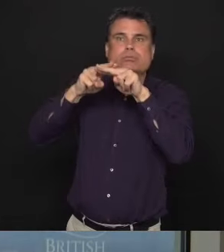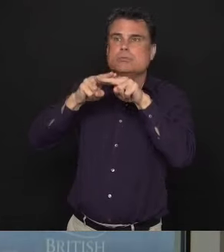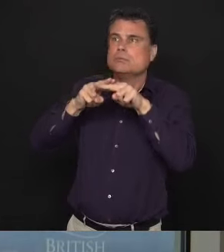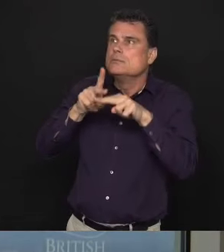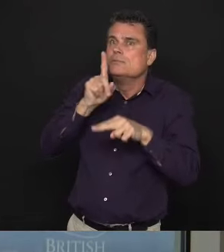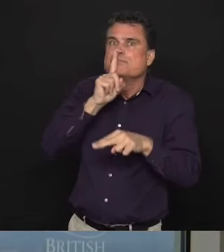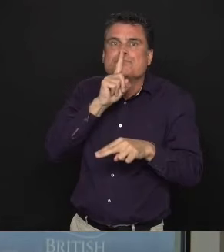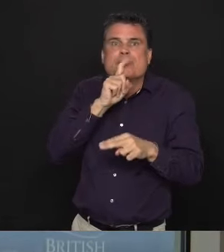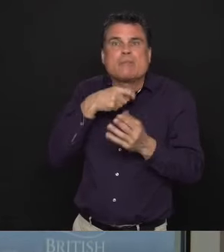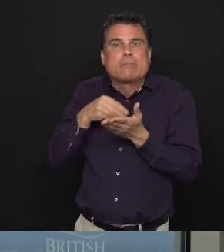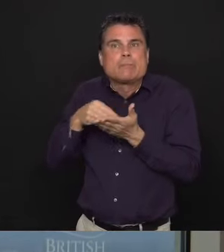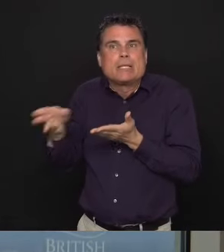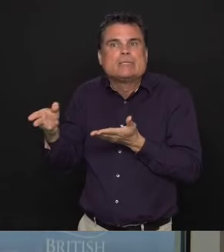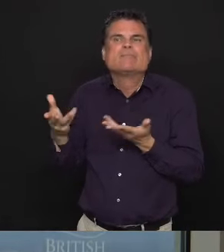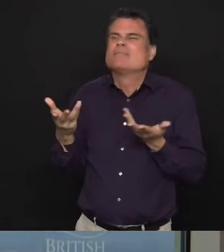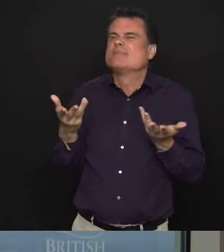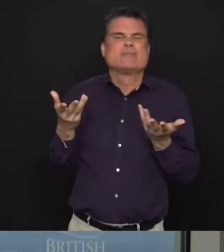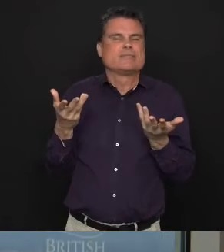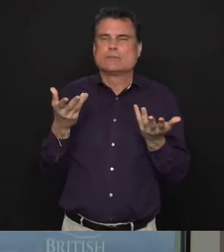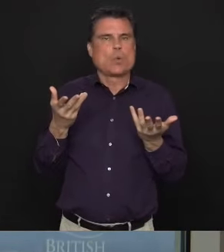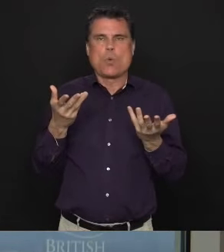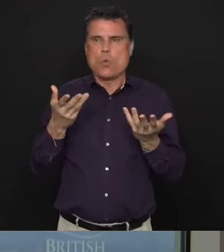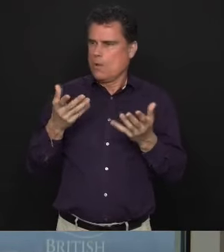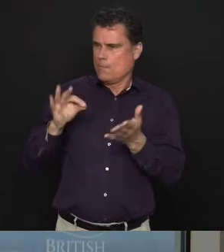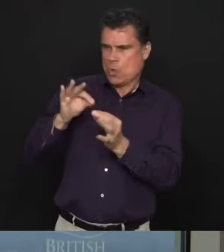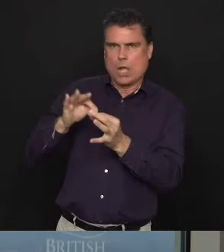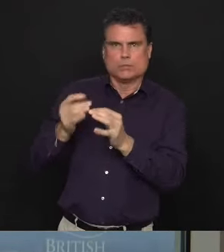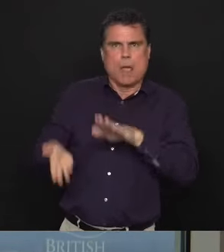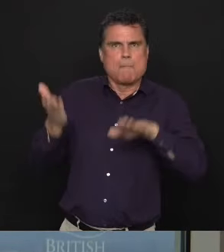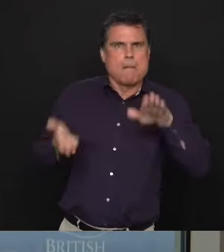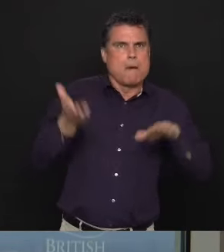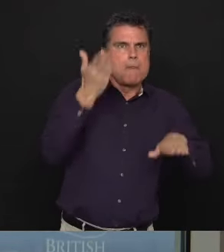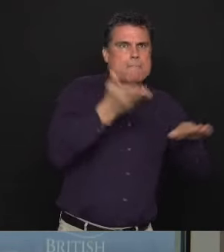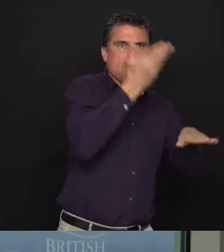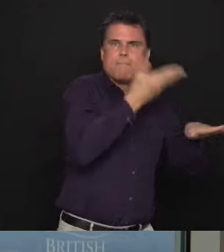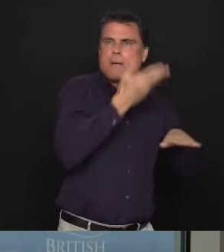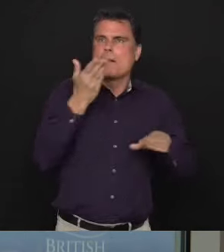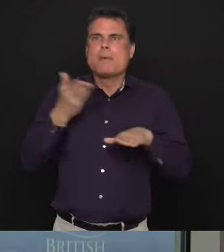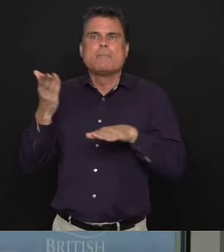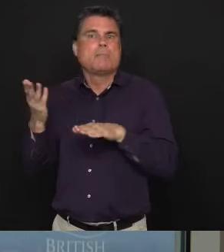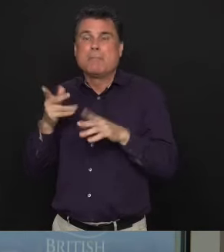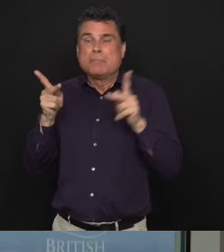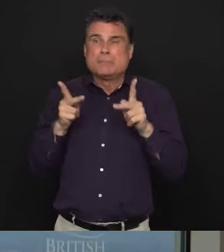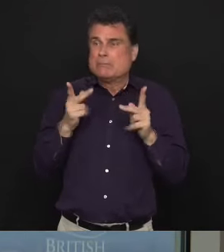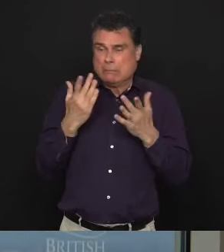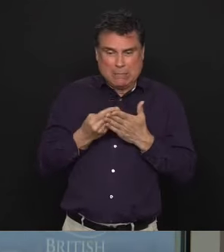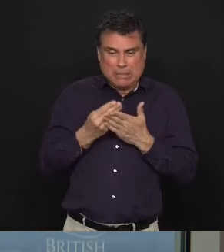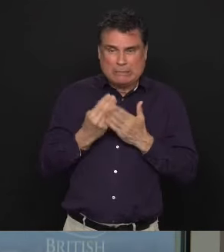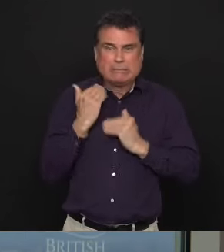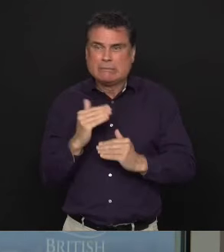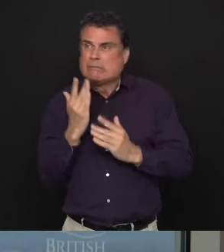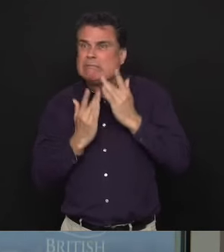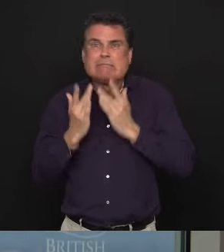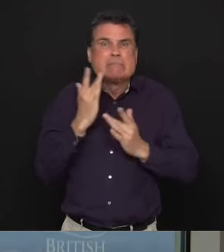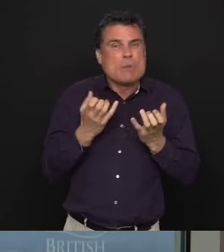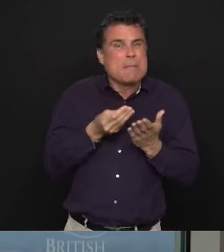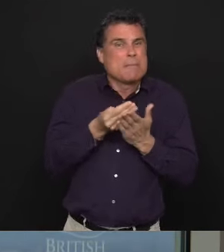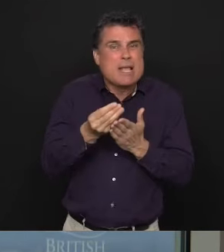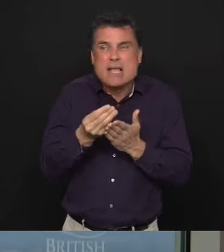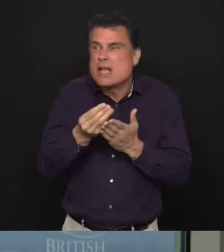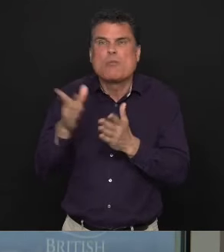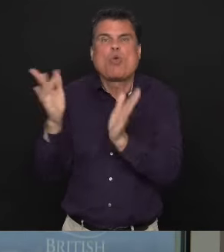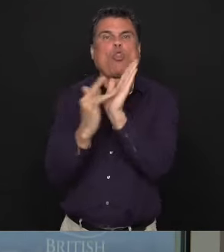grossly inflated prices. British Columbians have enough to deal with right now. British need to hold the line